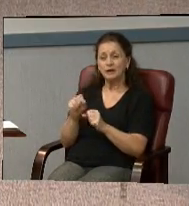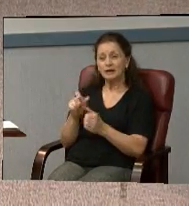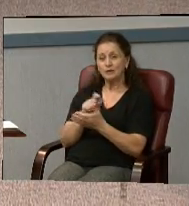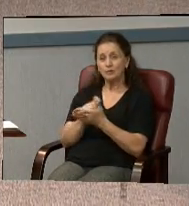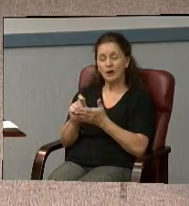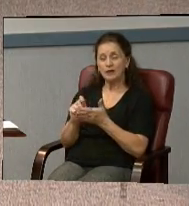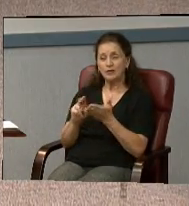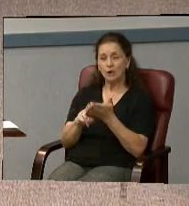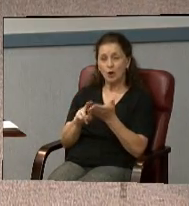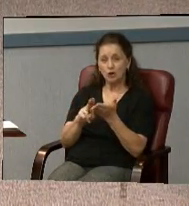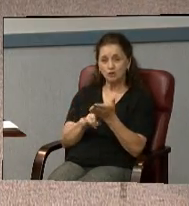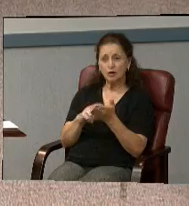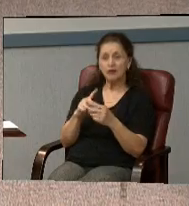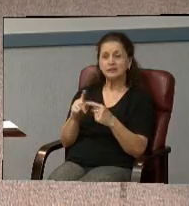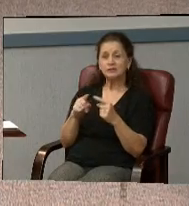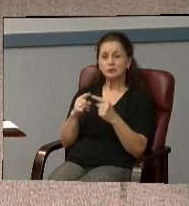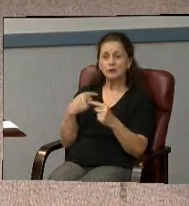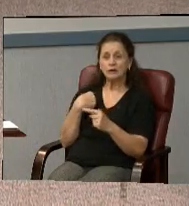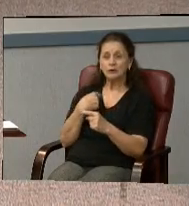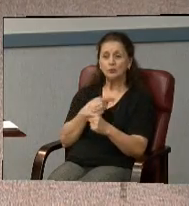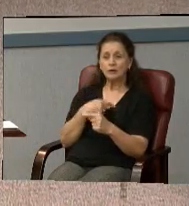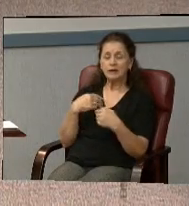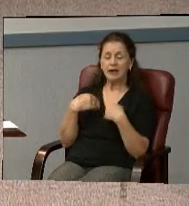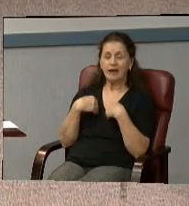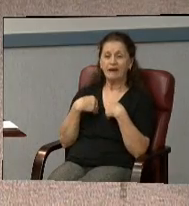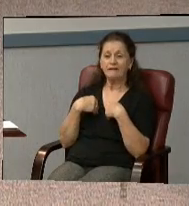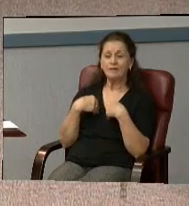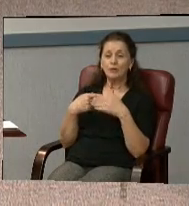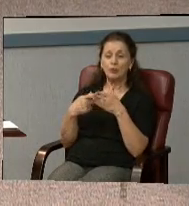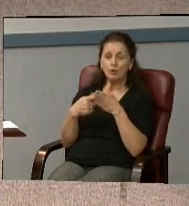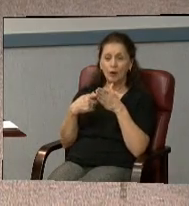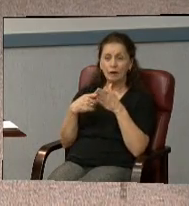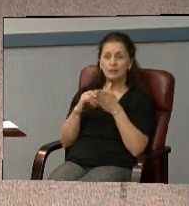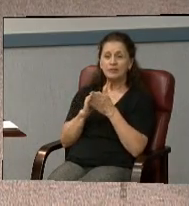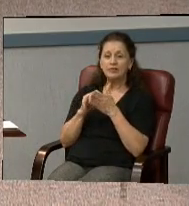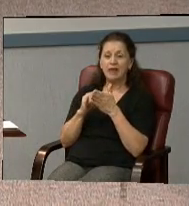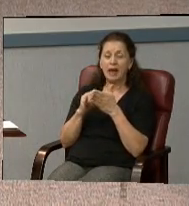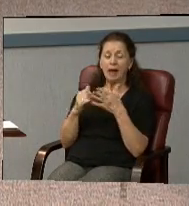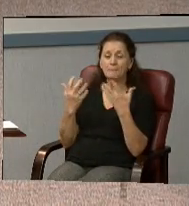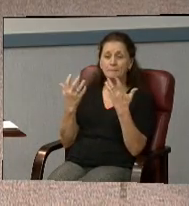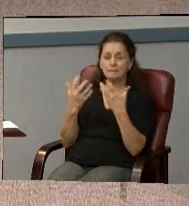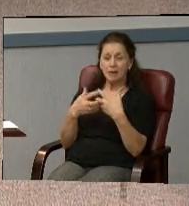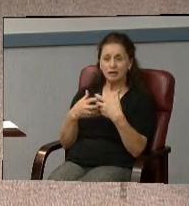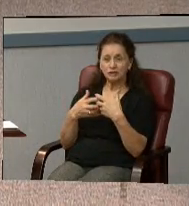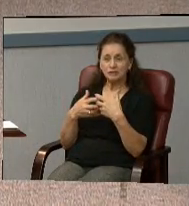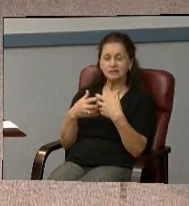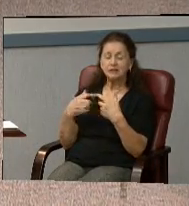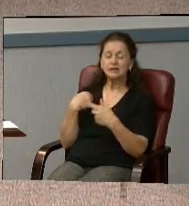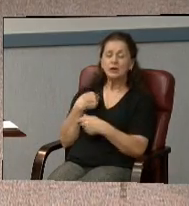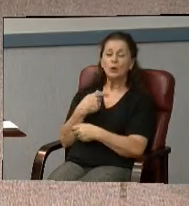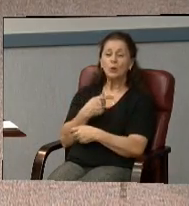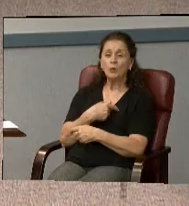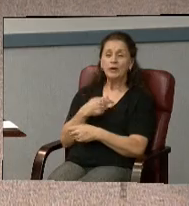vehicle need that matches something that they're on order. So we went out and found that